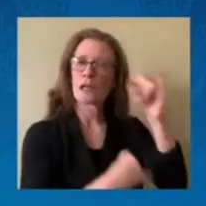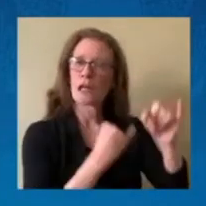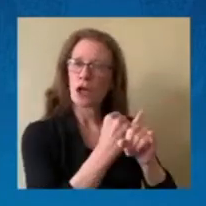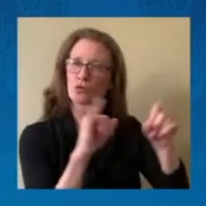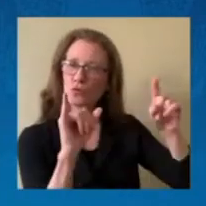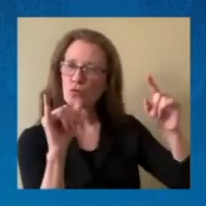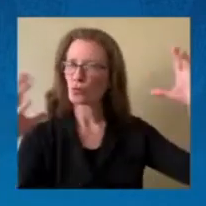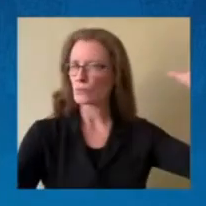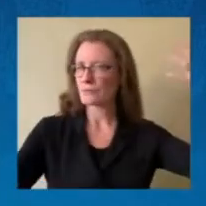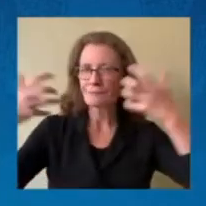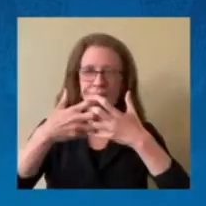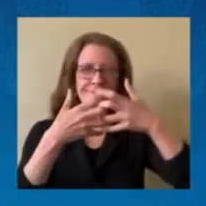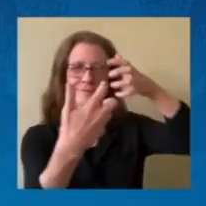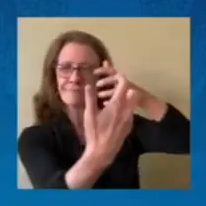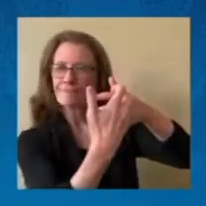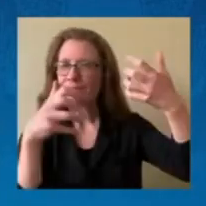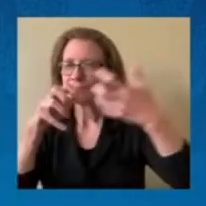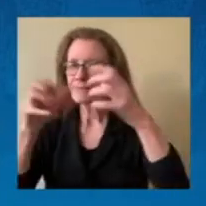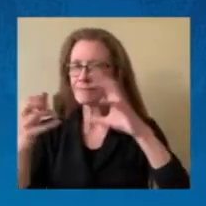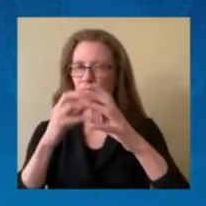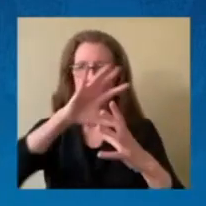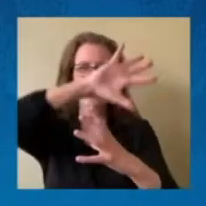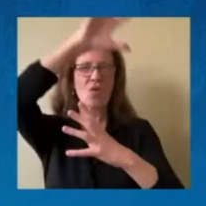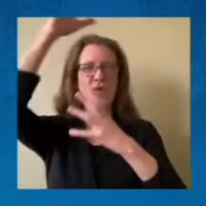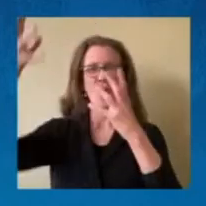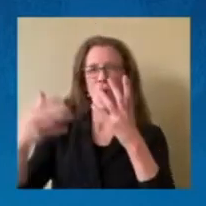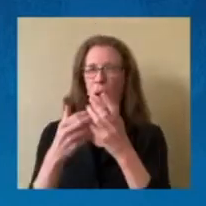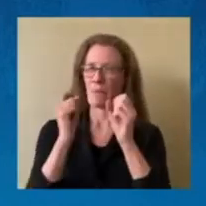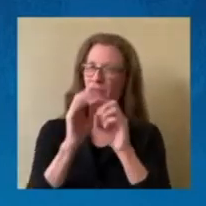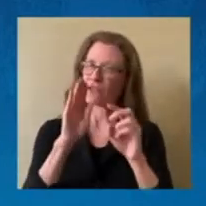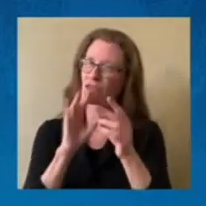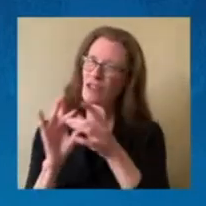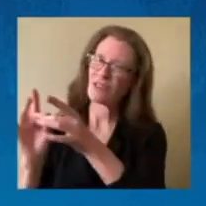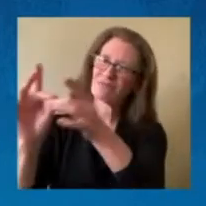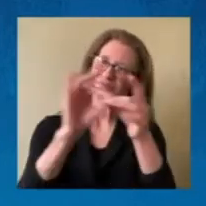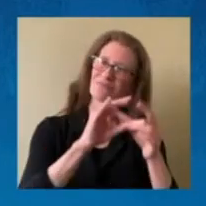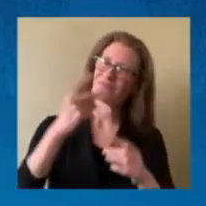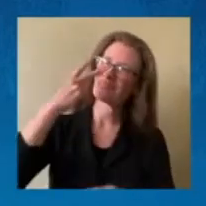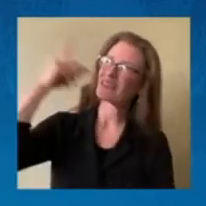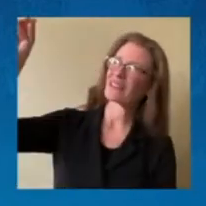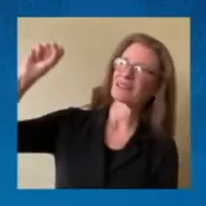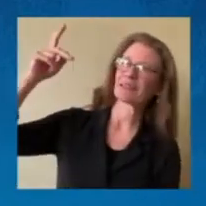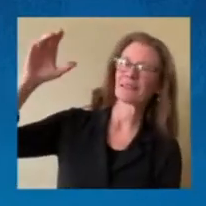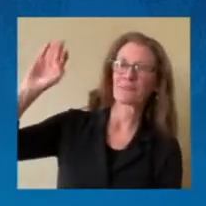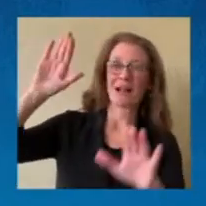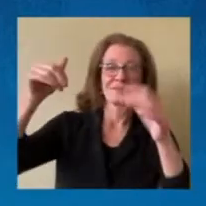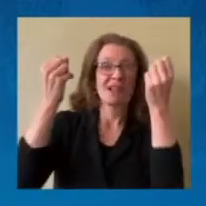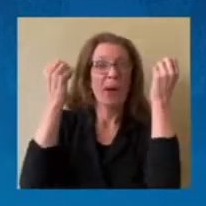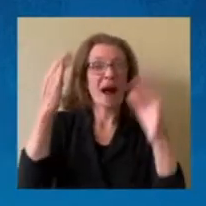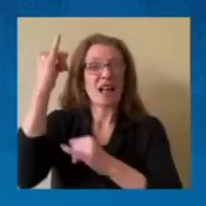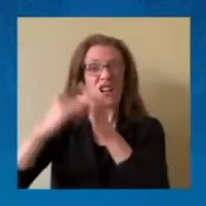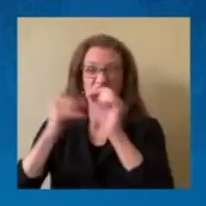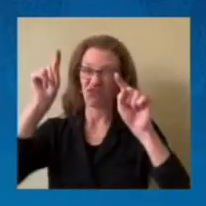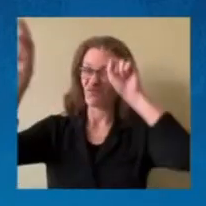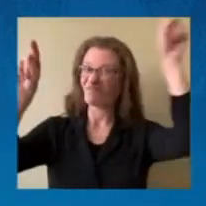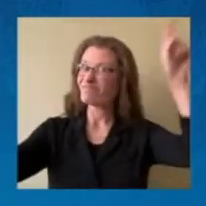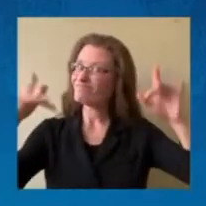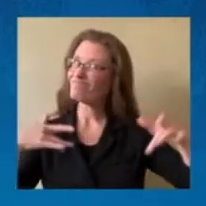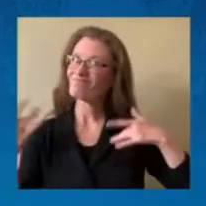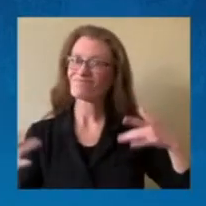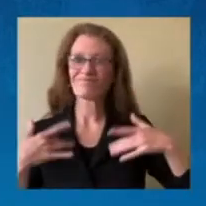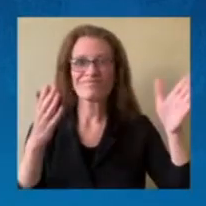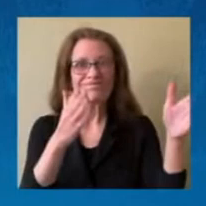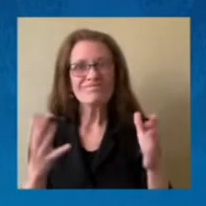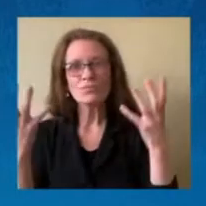committee, which is one reason why we're so pleased to see so many international partners represented here. And we want to explore policy that will limit the non